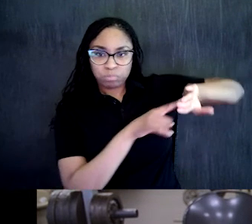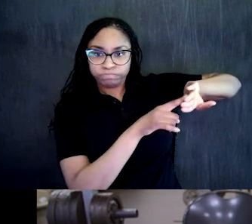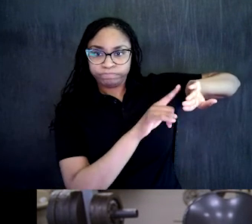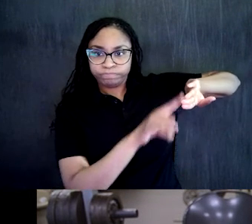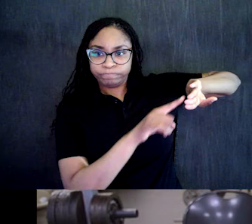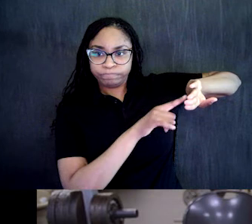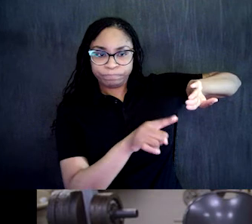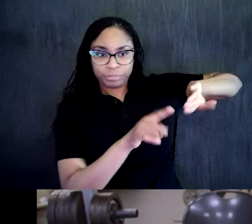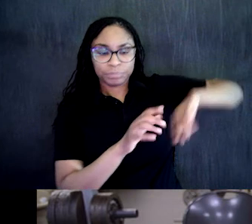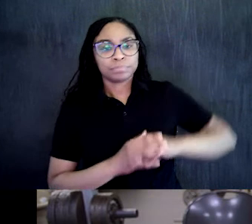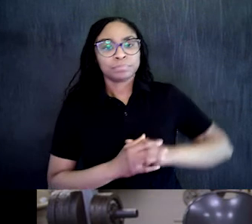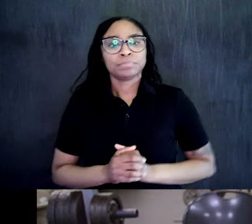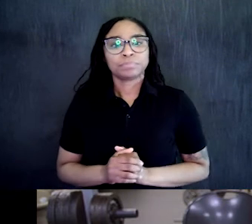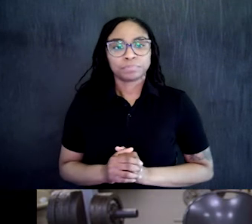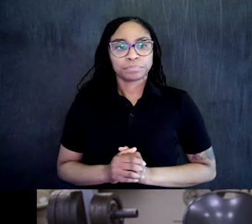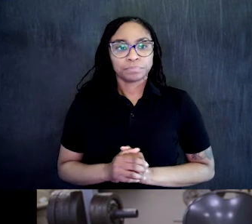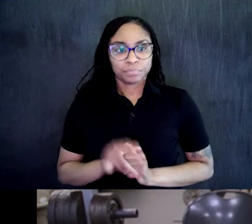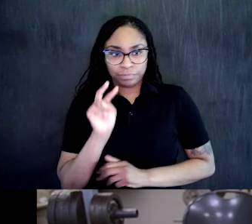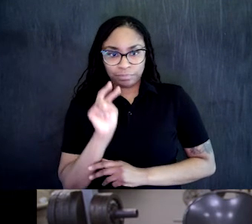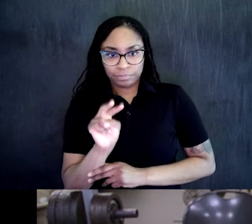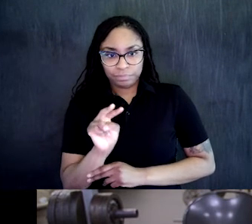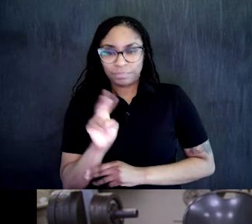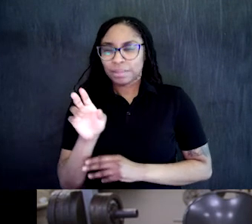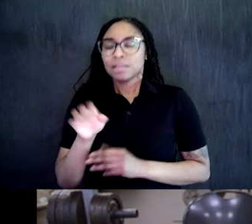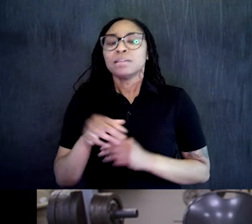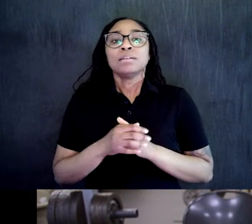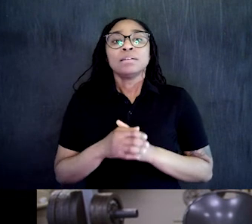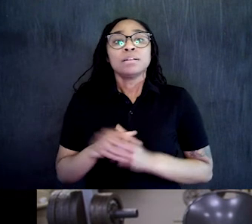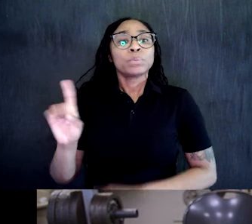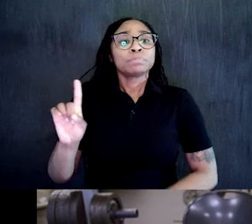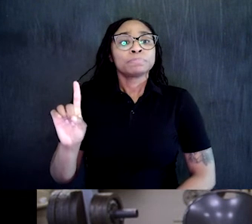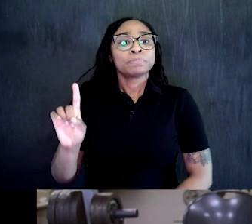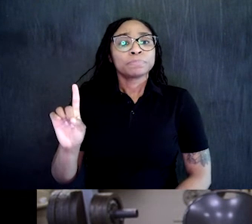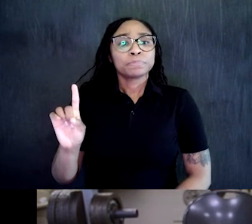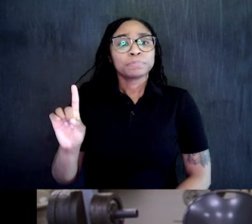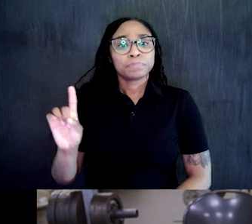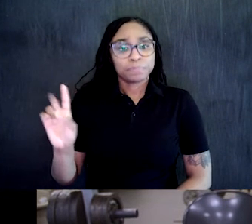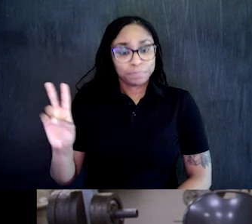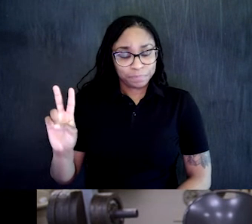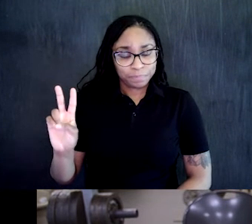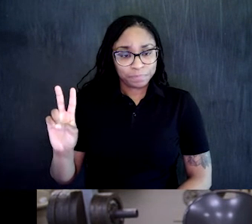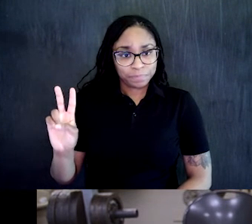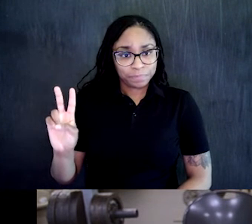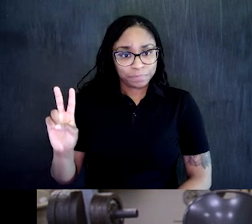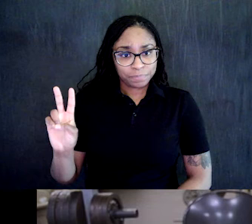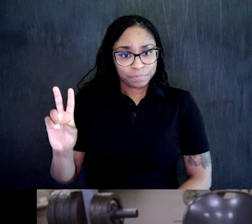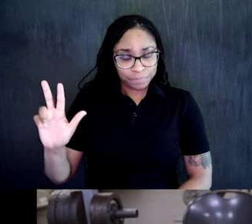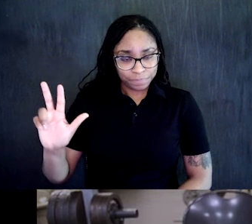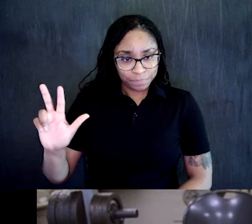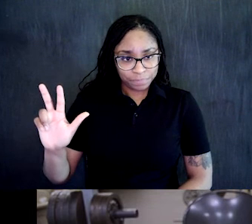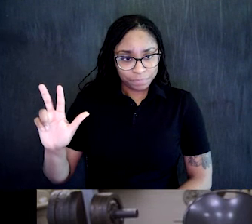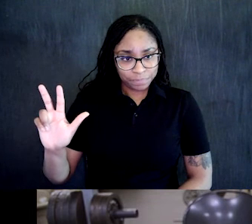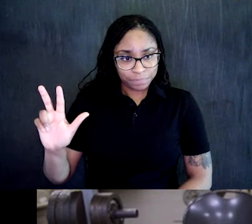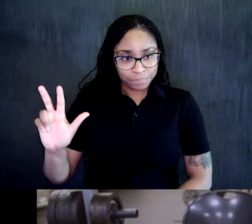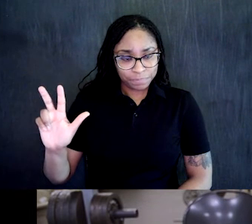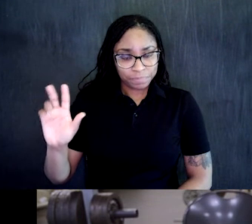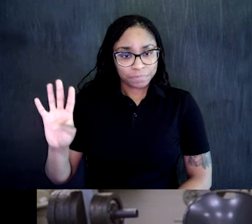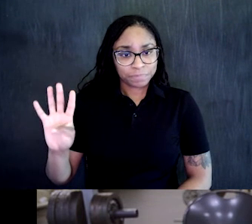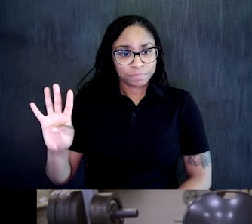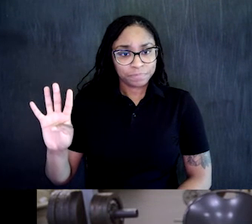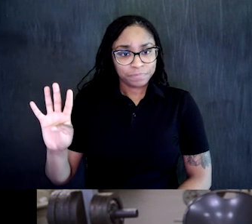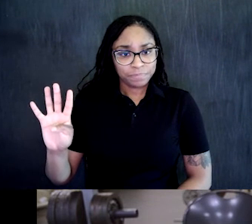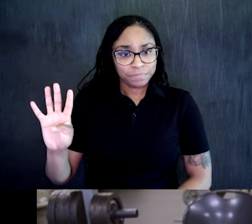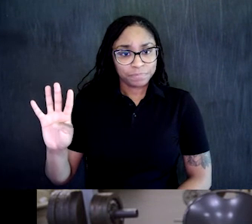So leg up and count with me. we're go one. Two. Three. Four. Five.